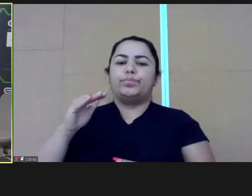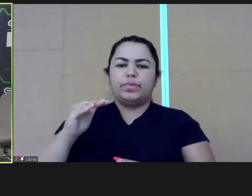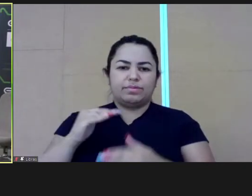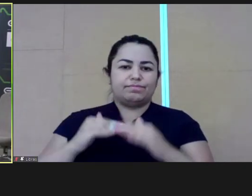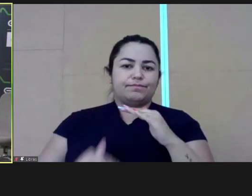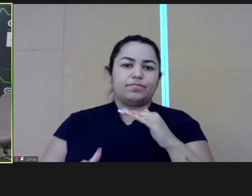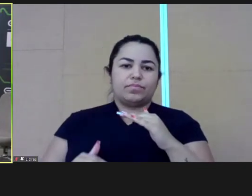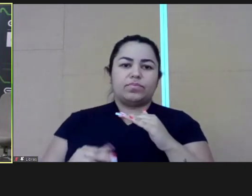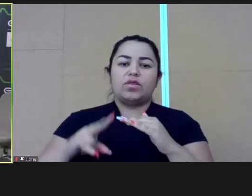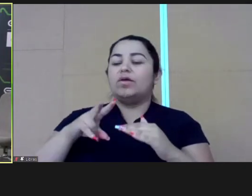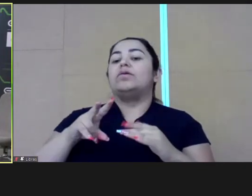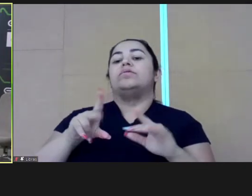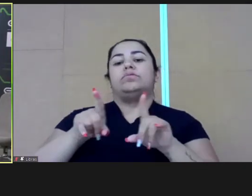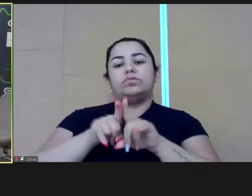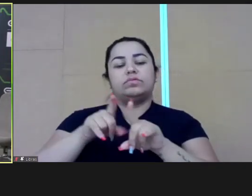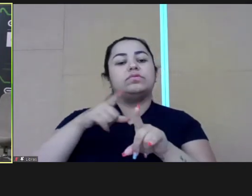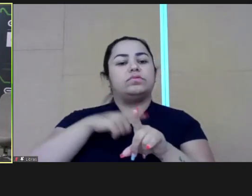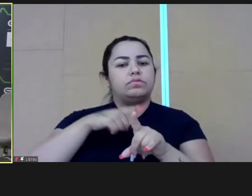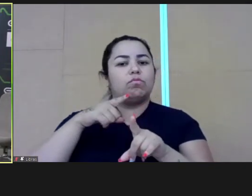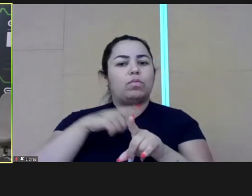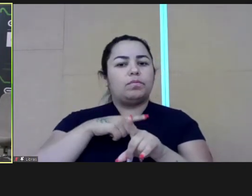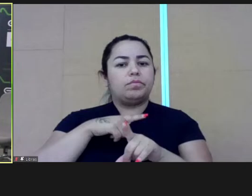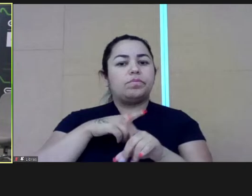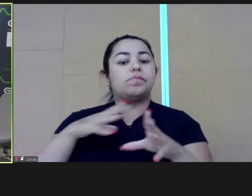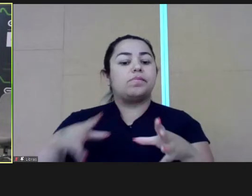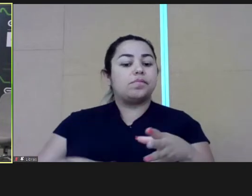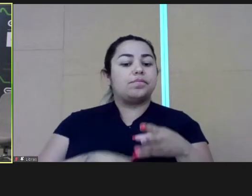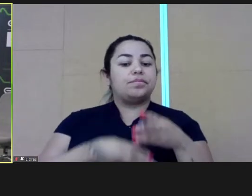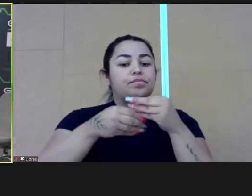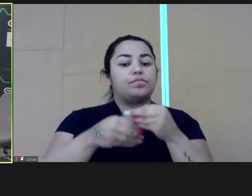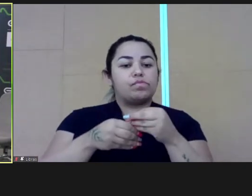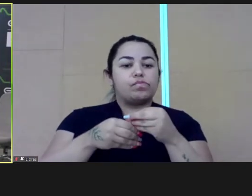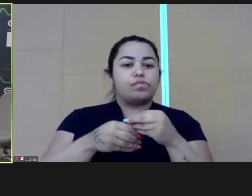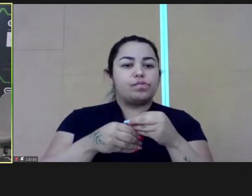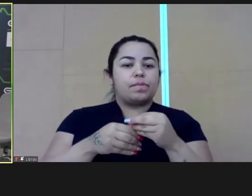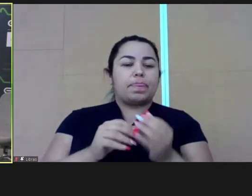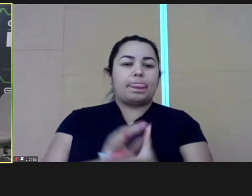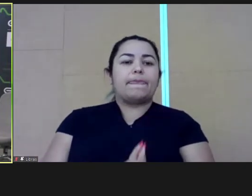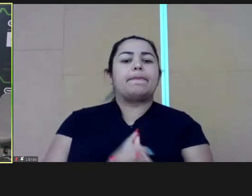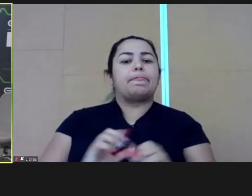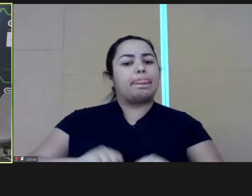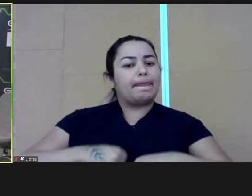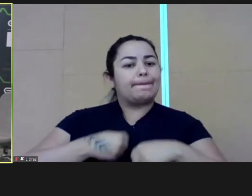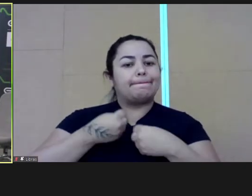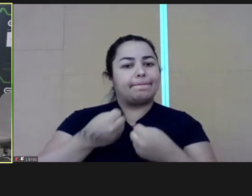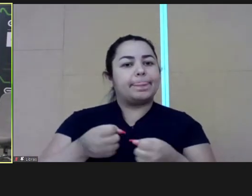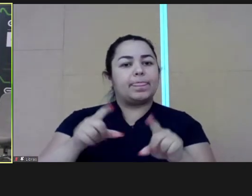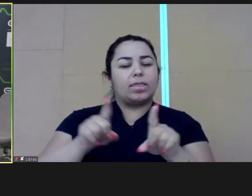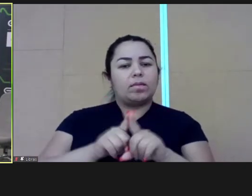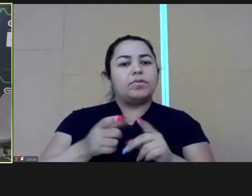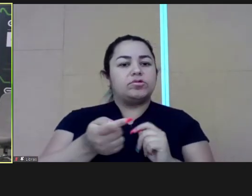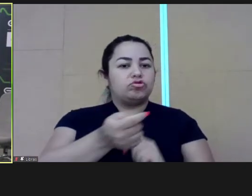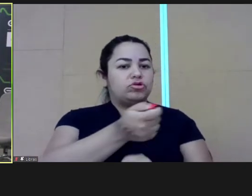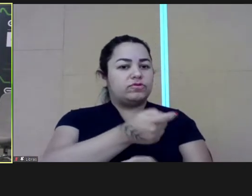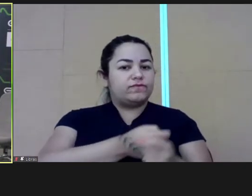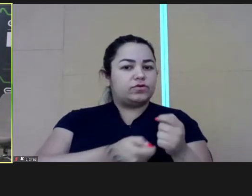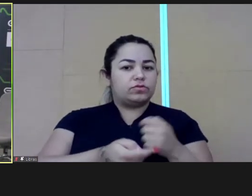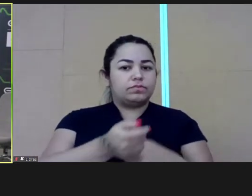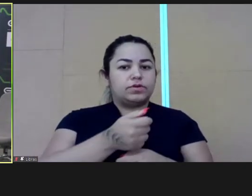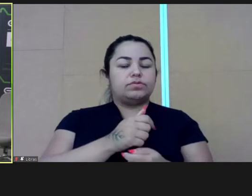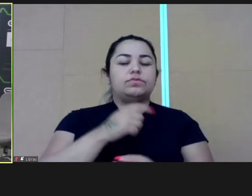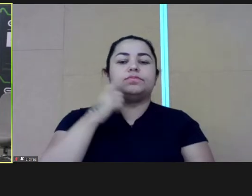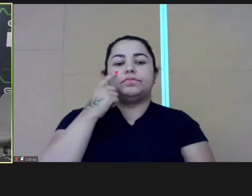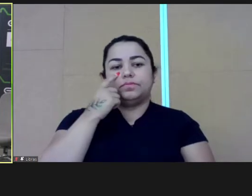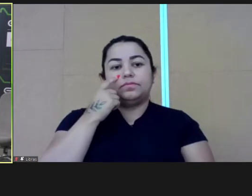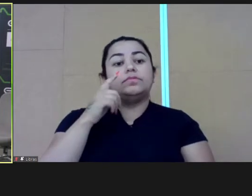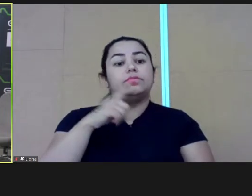people. So this is a small percentage. It is good to make the effort